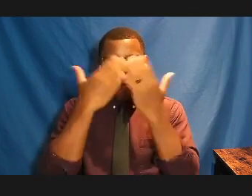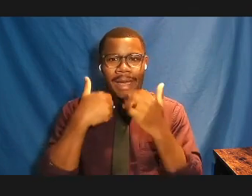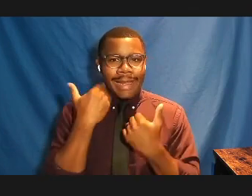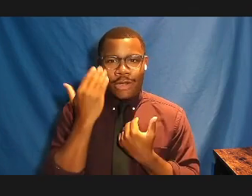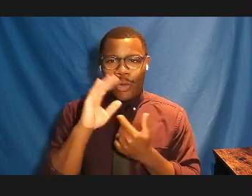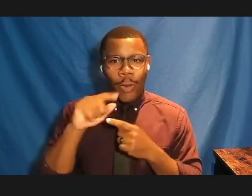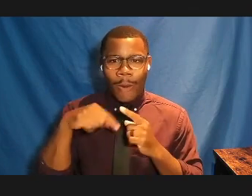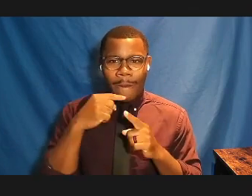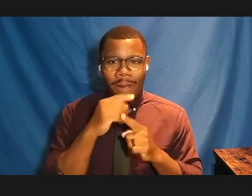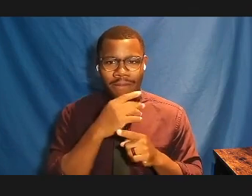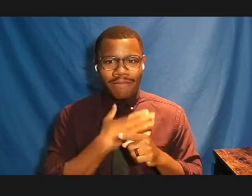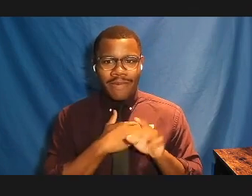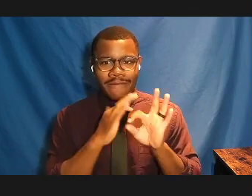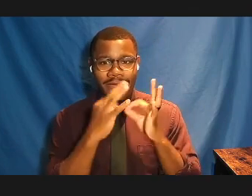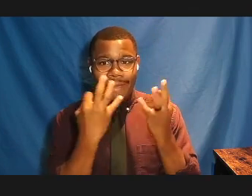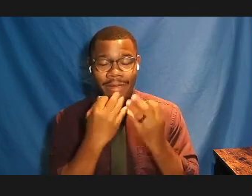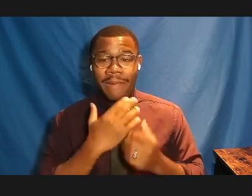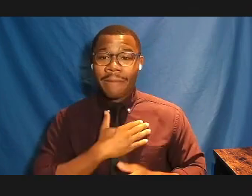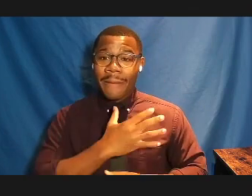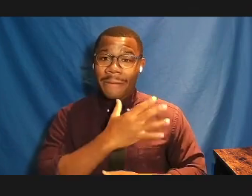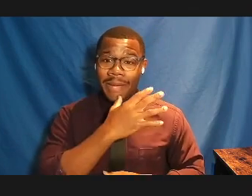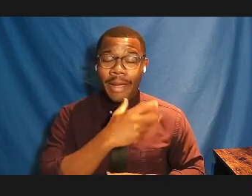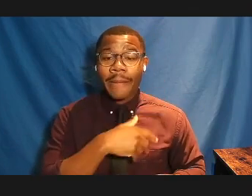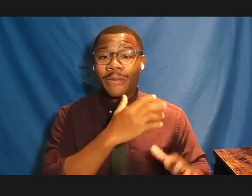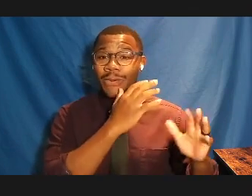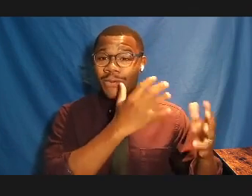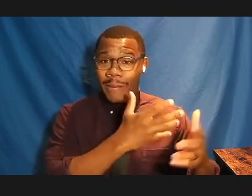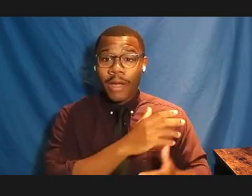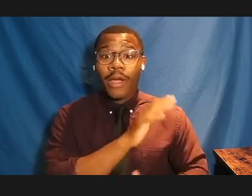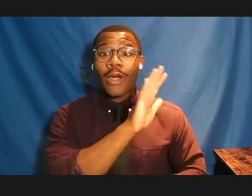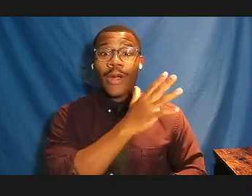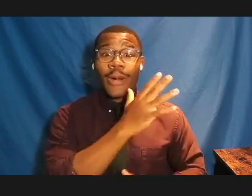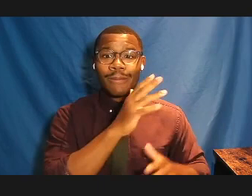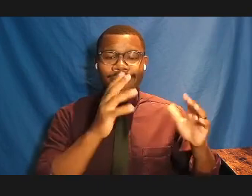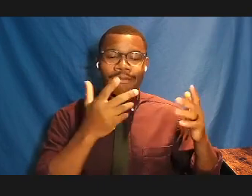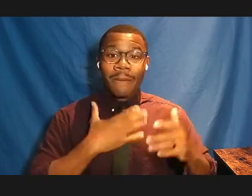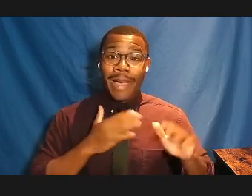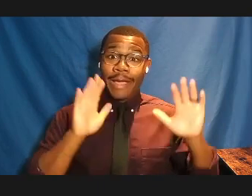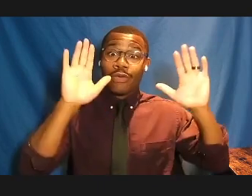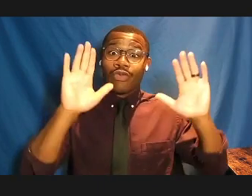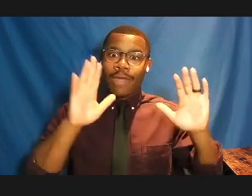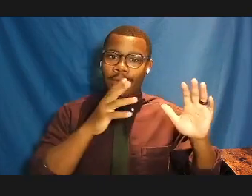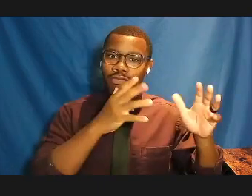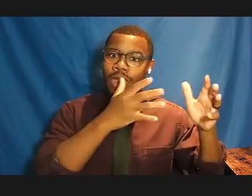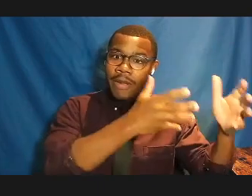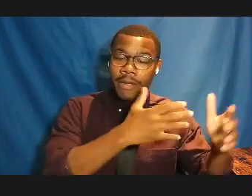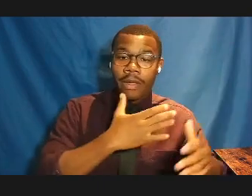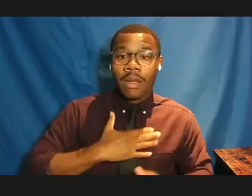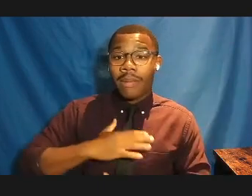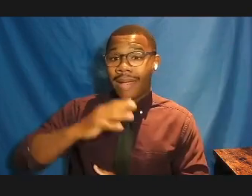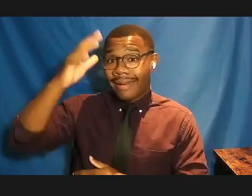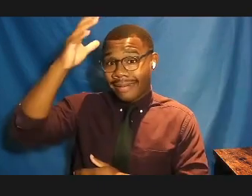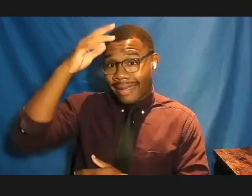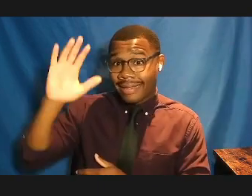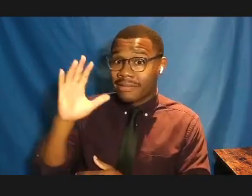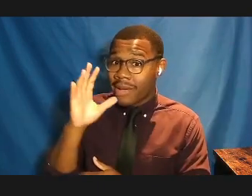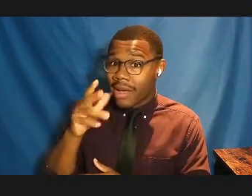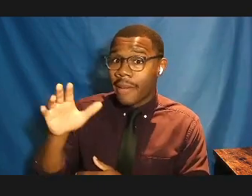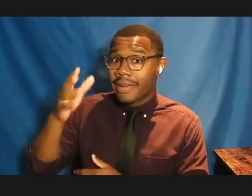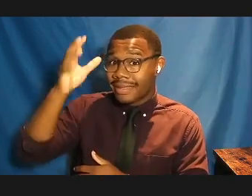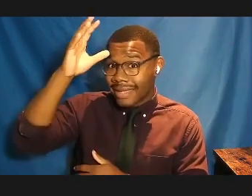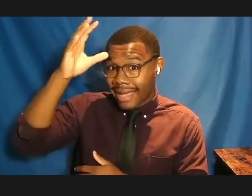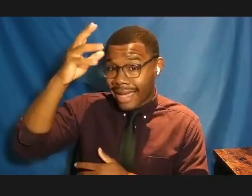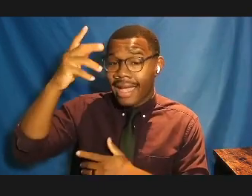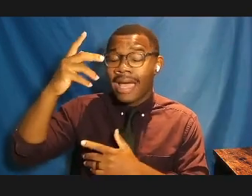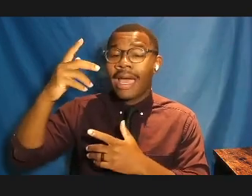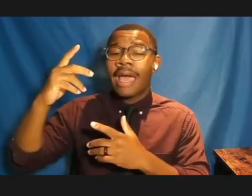My mother, grandmother, her mother, her mother's mother, my dad, his mother, his father, all came to me